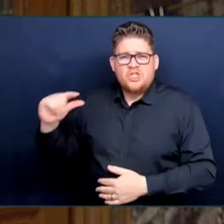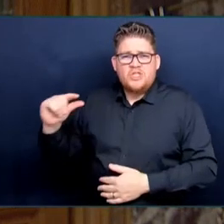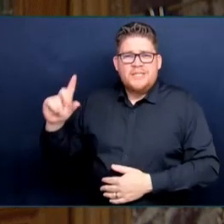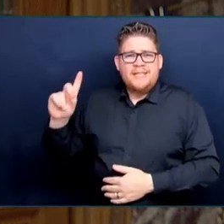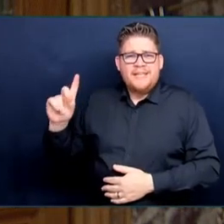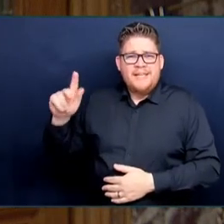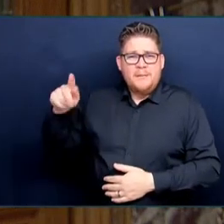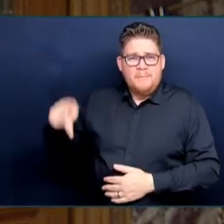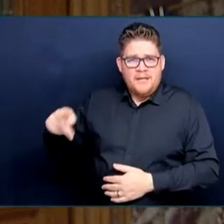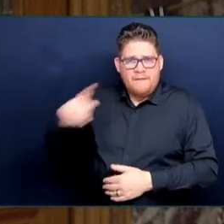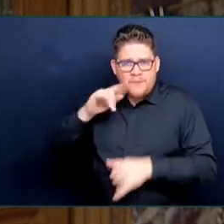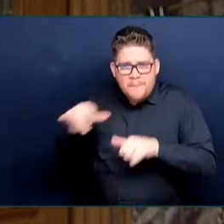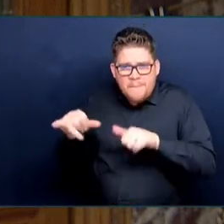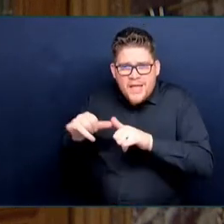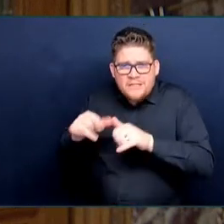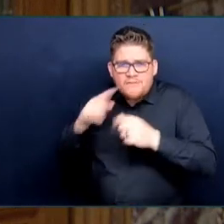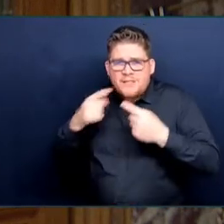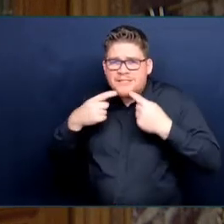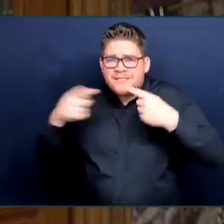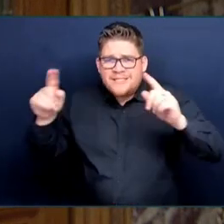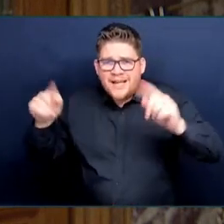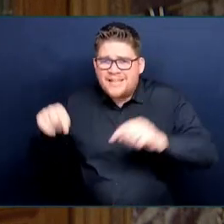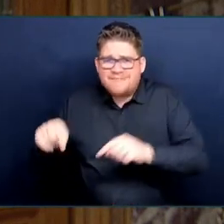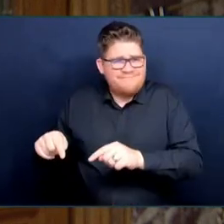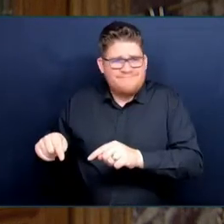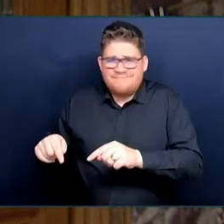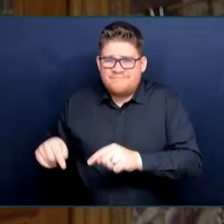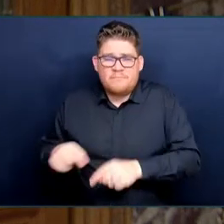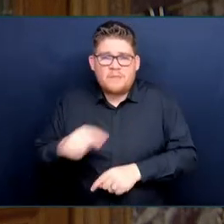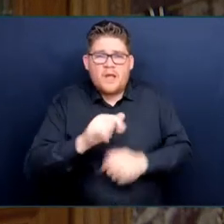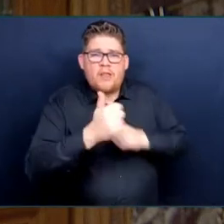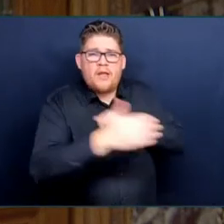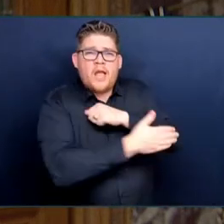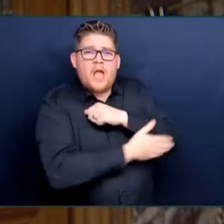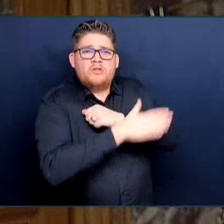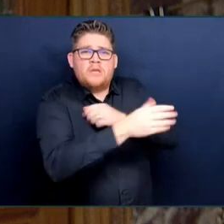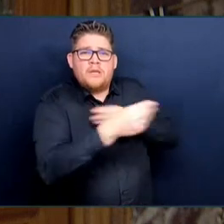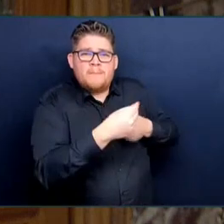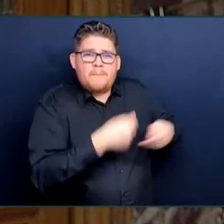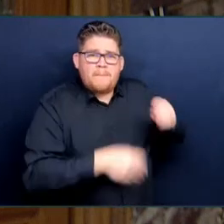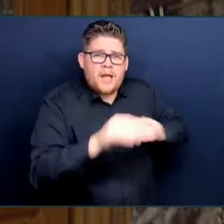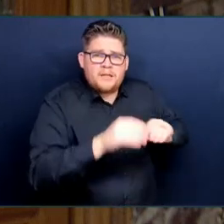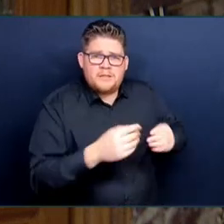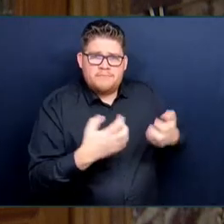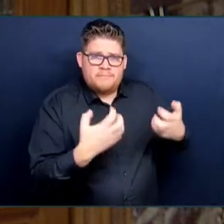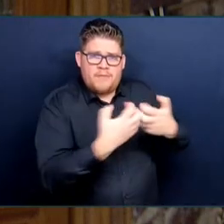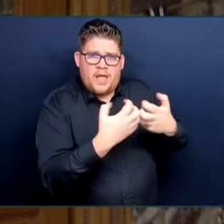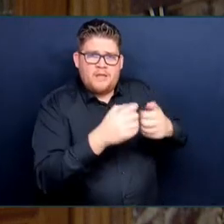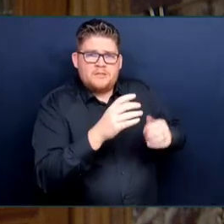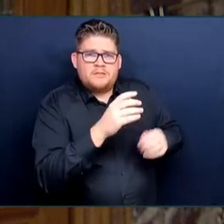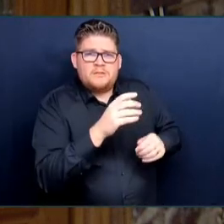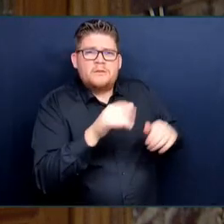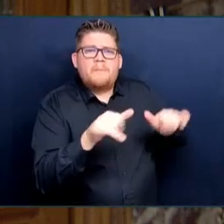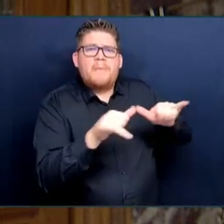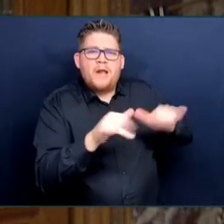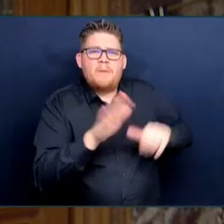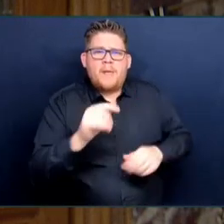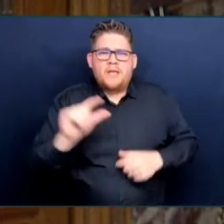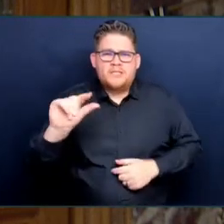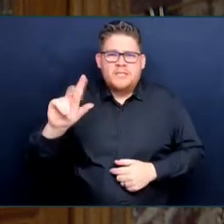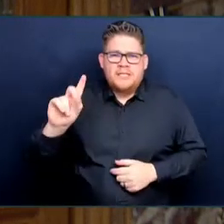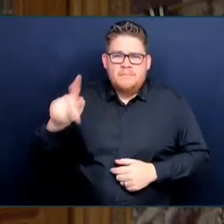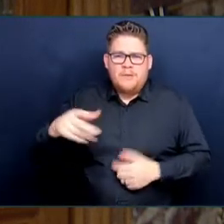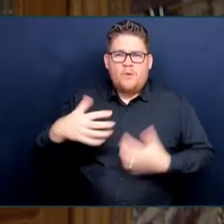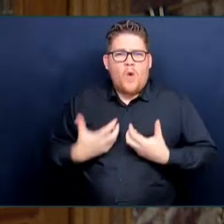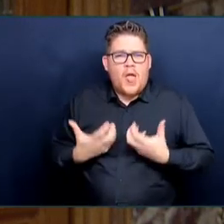who are budgeting and measuring their economies with well-being. My question is to the Premier. How is he going to measure